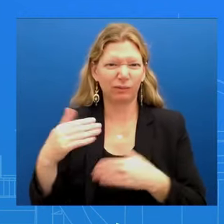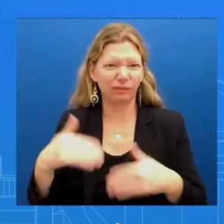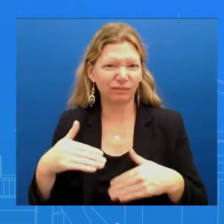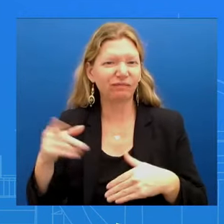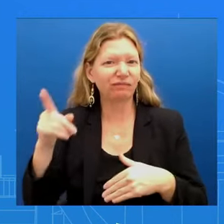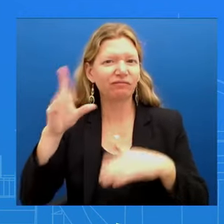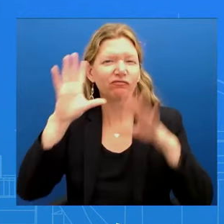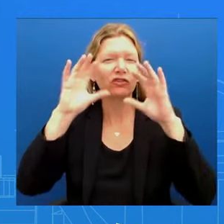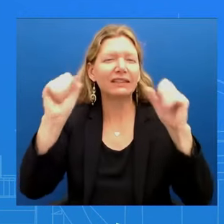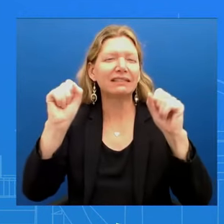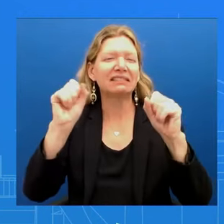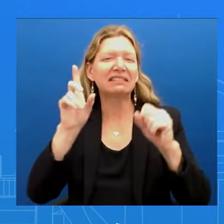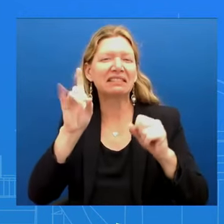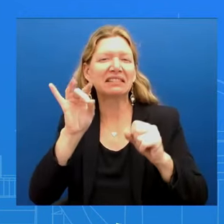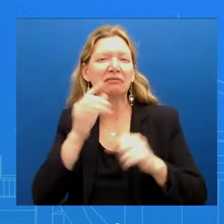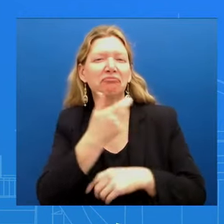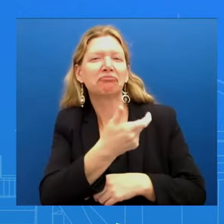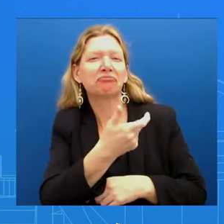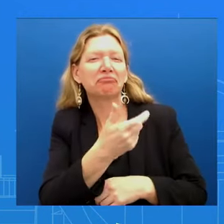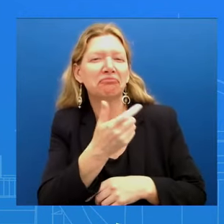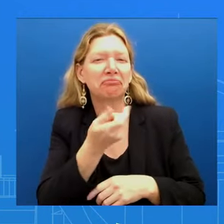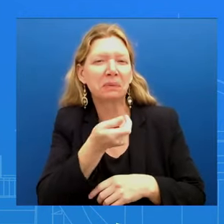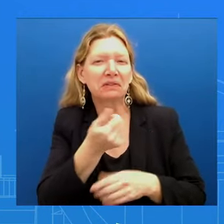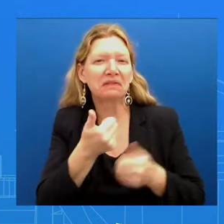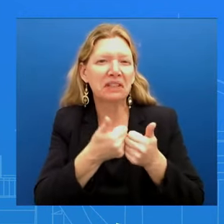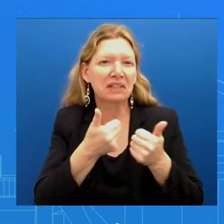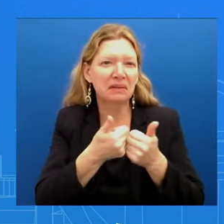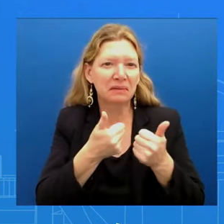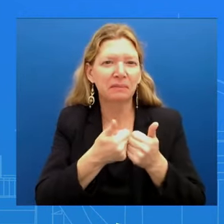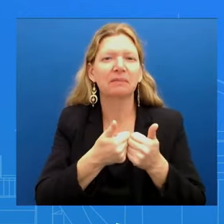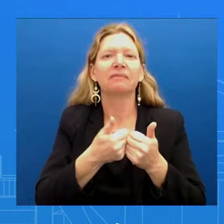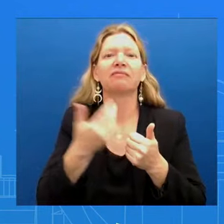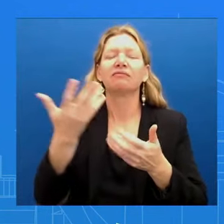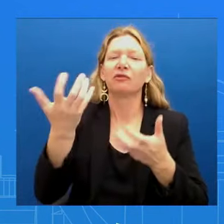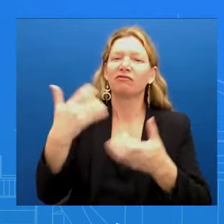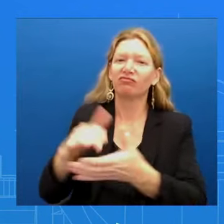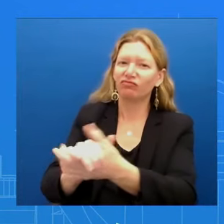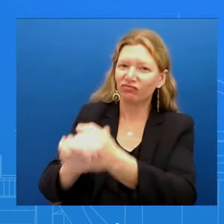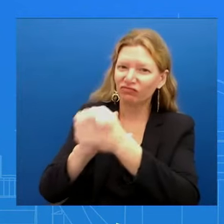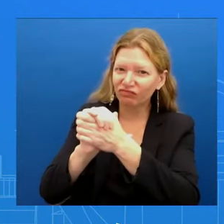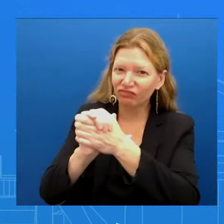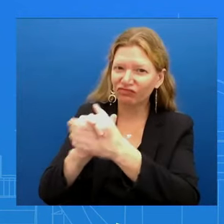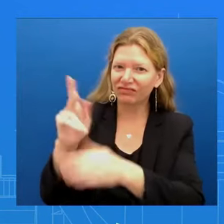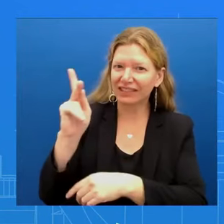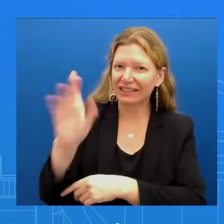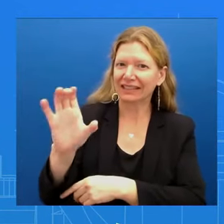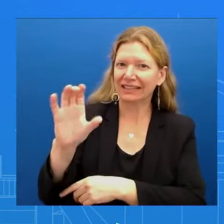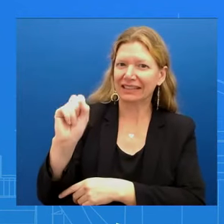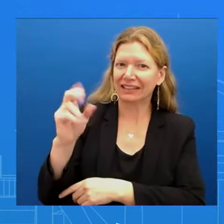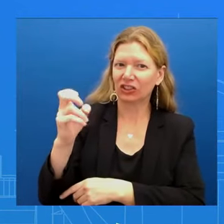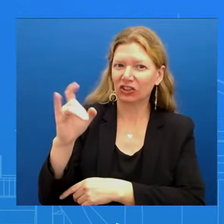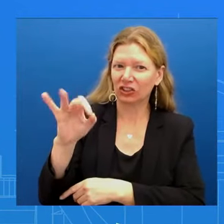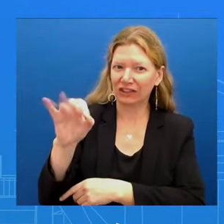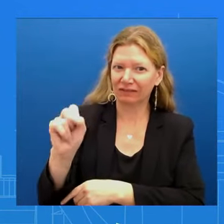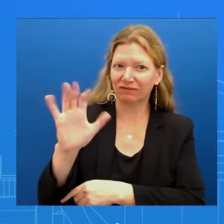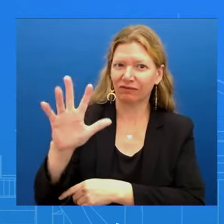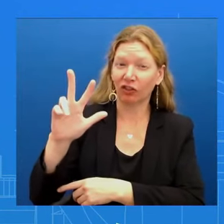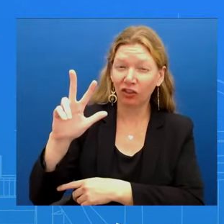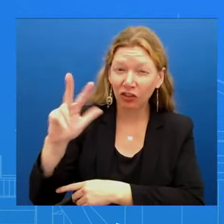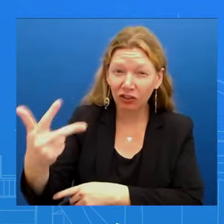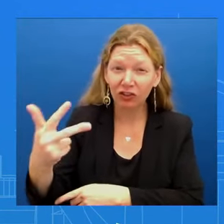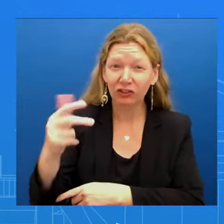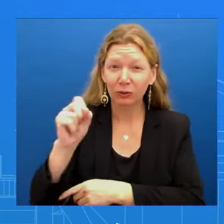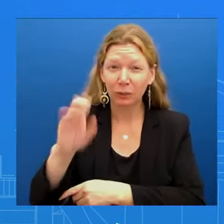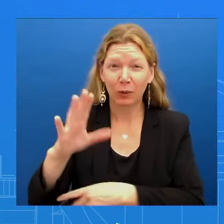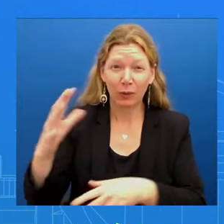to extend a big congratulations to the Kansas City Chiefs on their third Super Bowl win in just five seasons and also congratulations